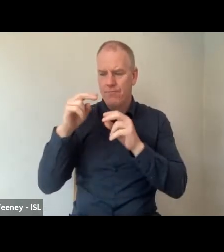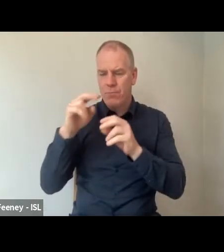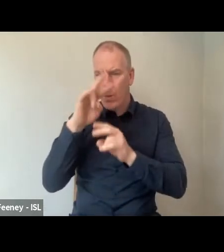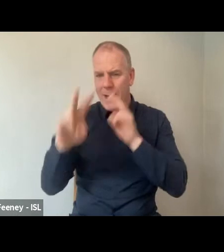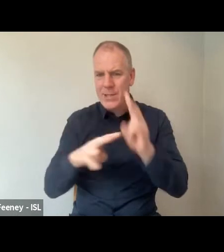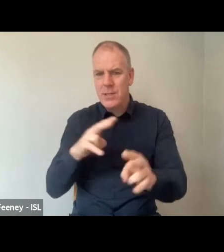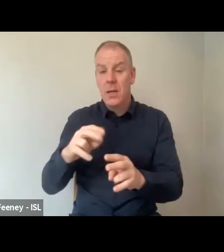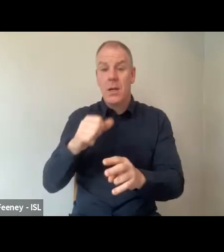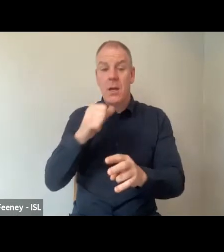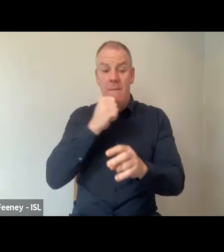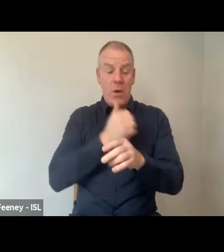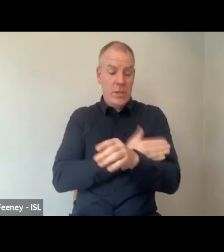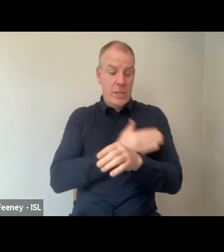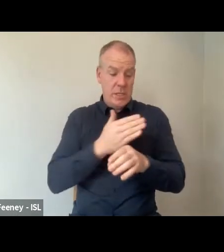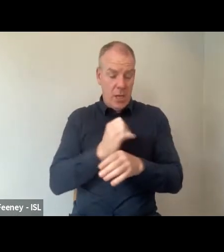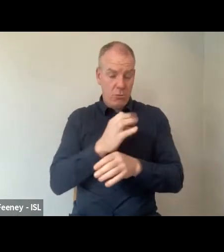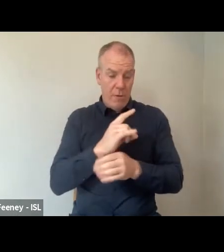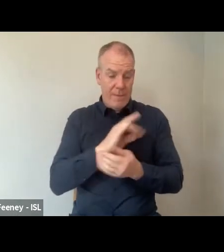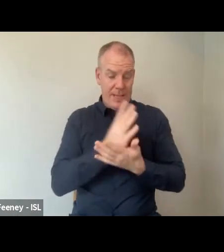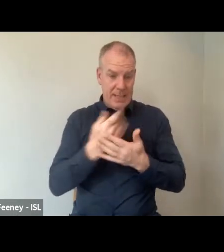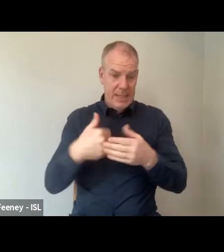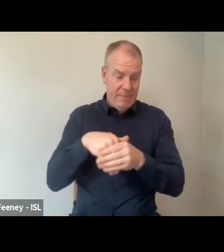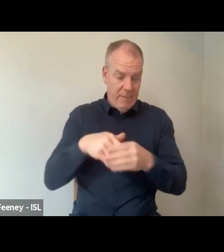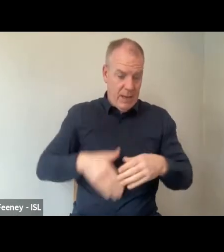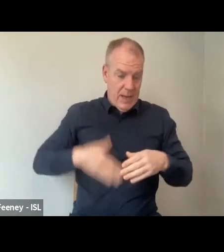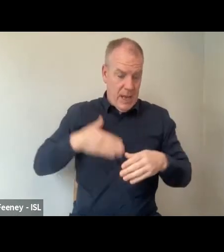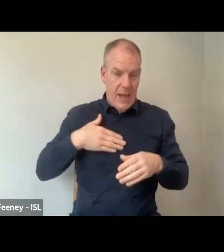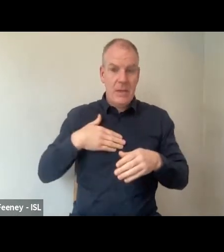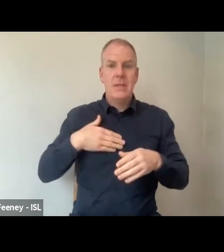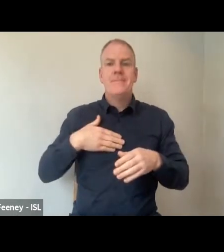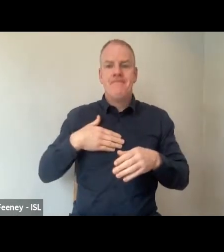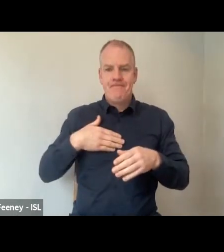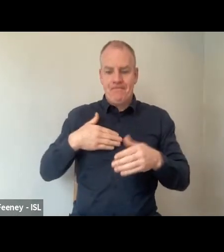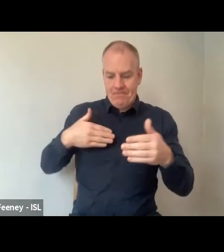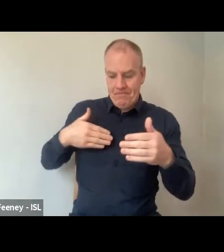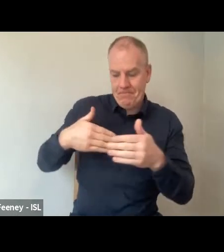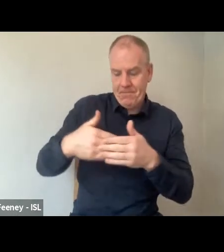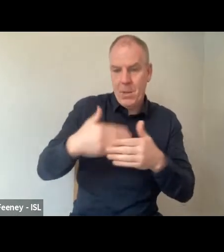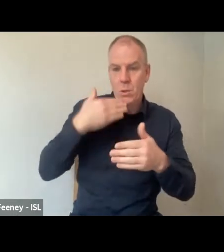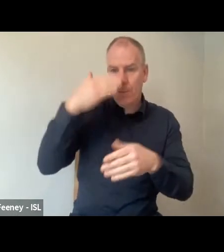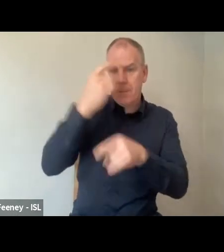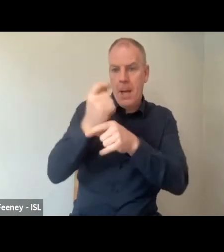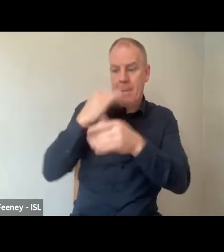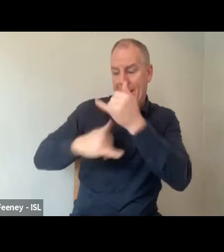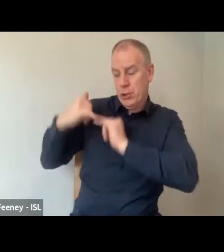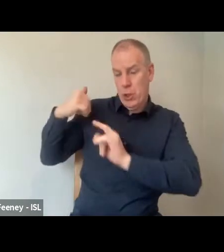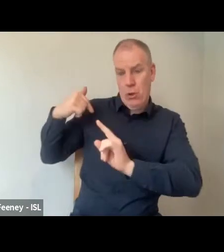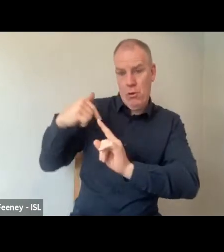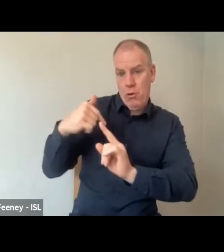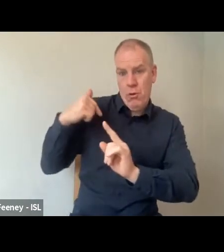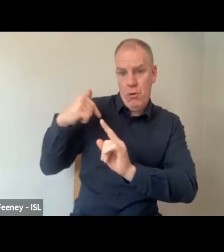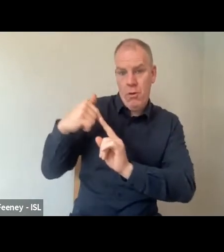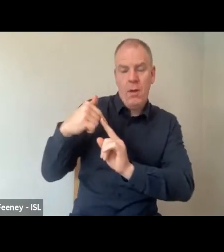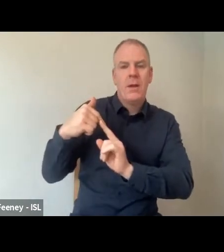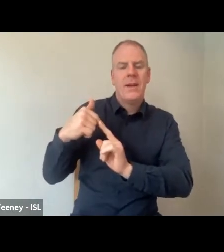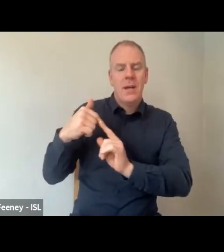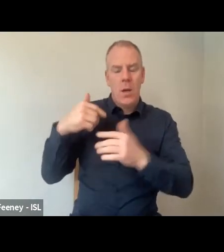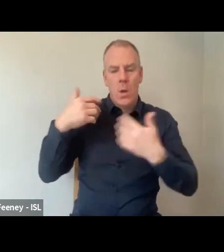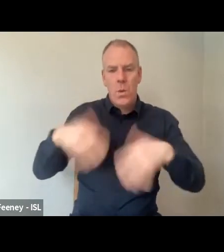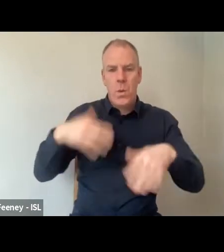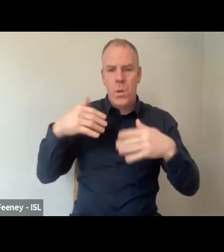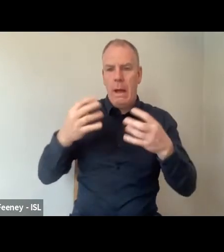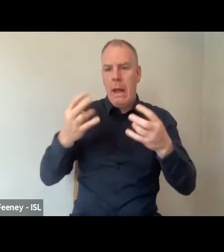impacts of COVID-19 in our lives. We were emerging into the summer period last year and we were experiencing a light